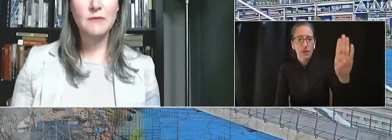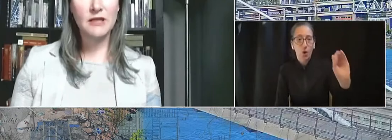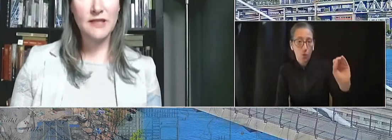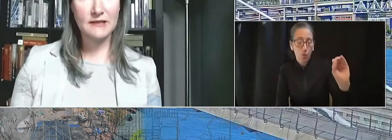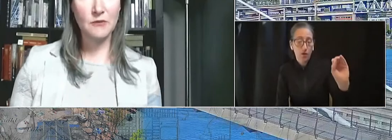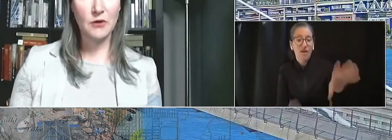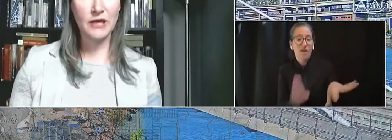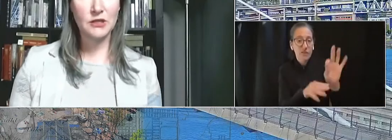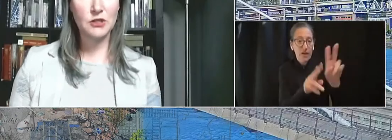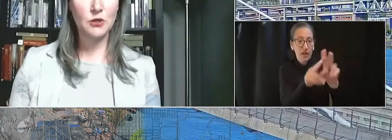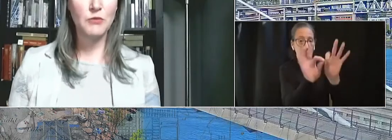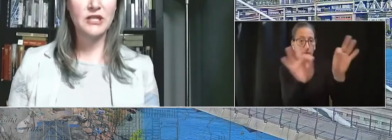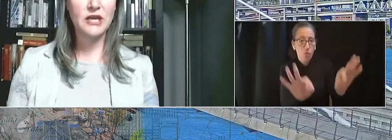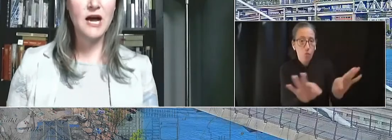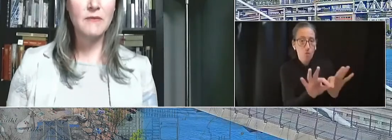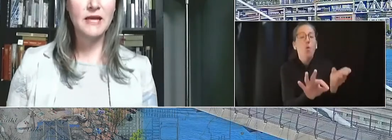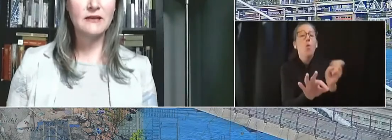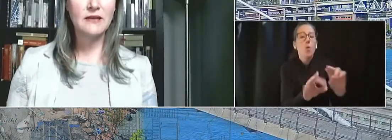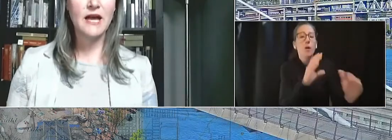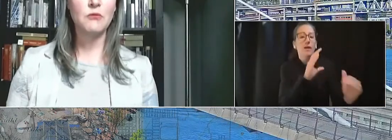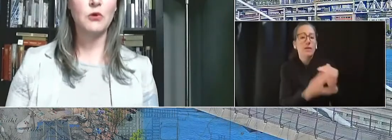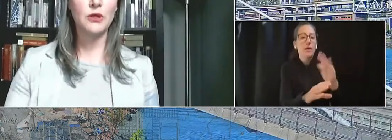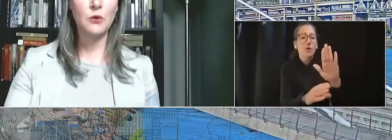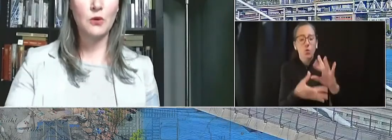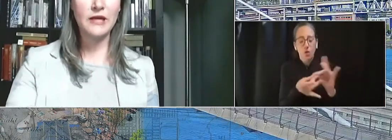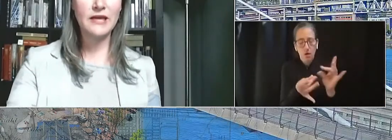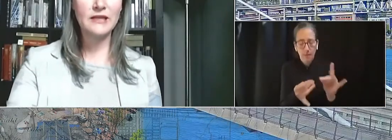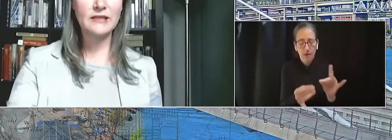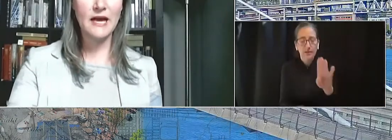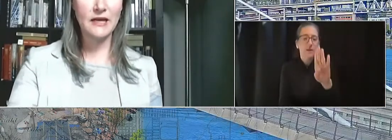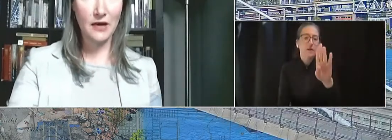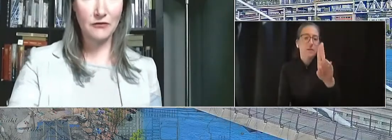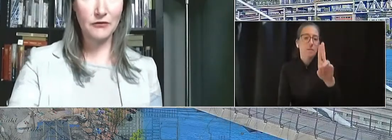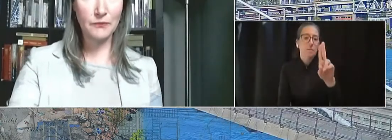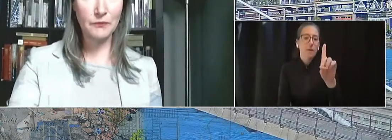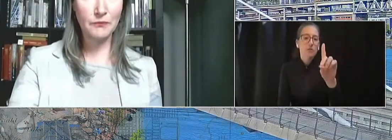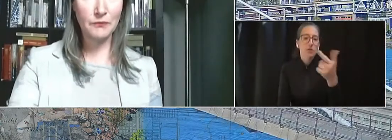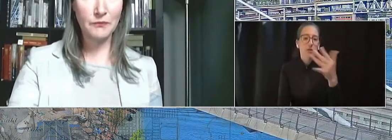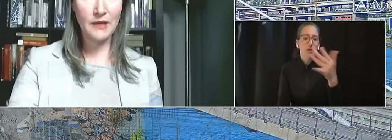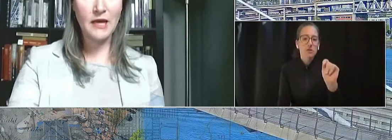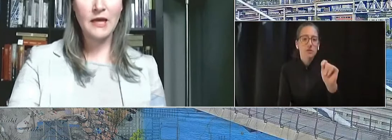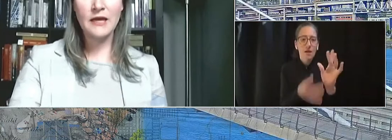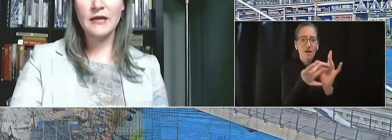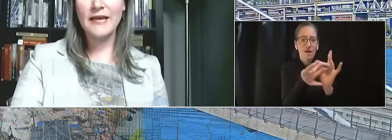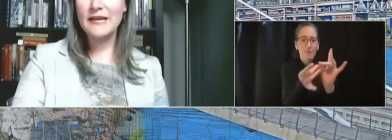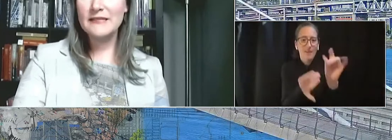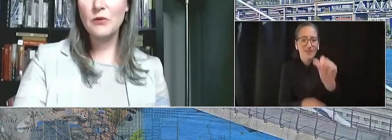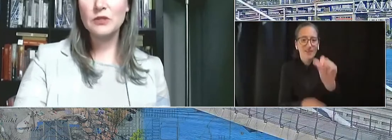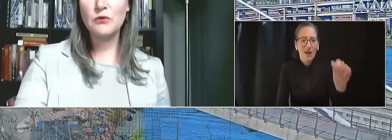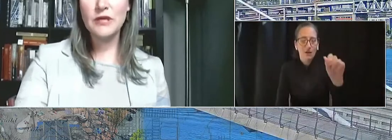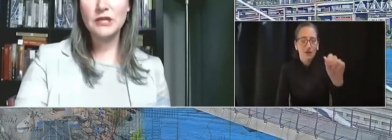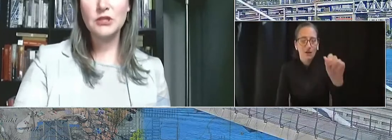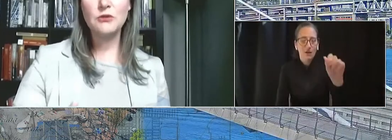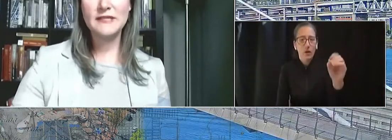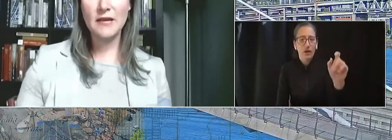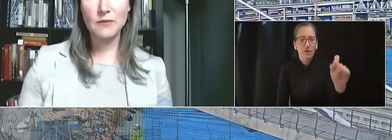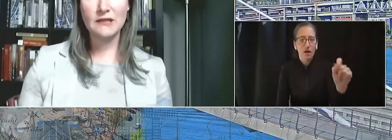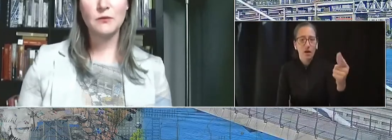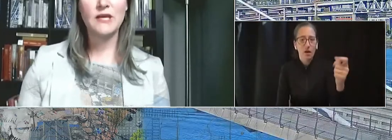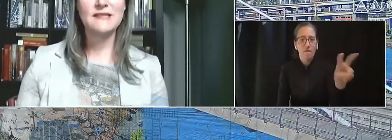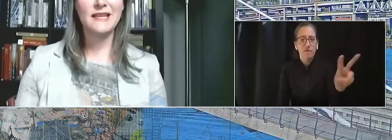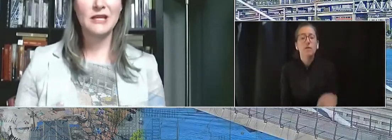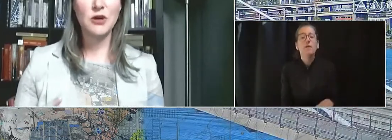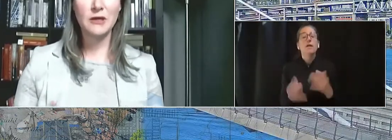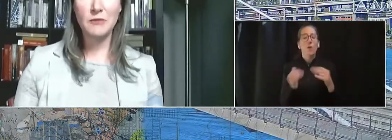you can also email testimony to budgetcomment at portlandoregon.gov. Okay, next I'm going to read two